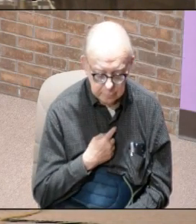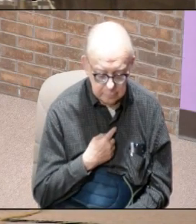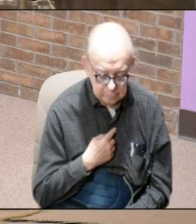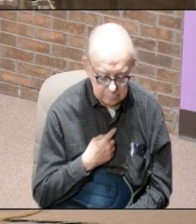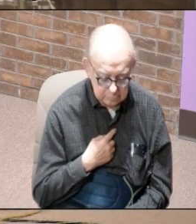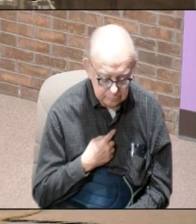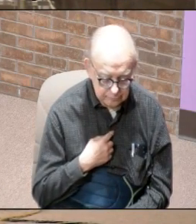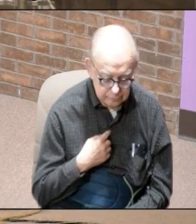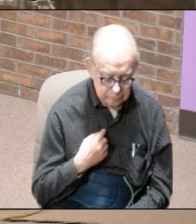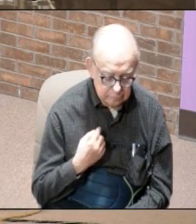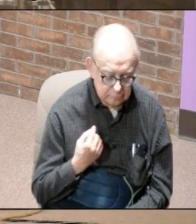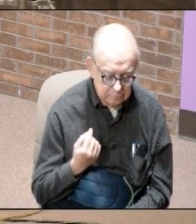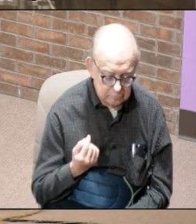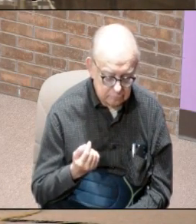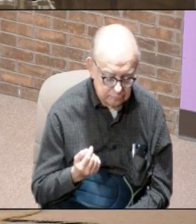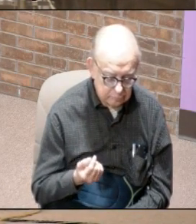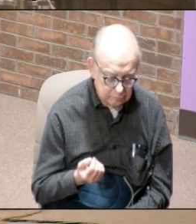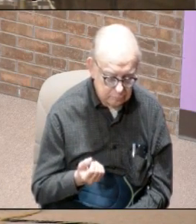and gentlemen